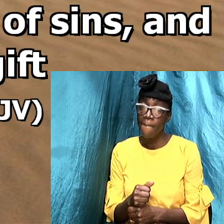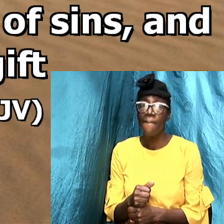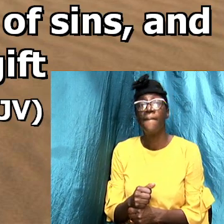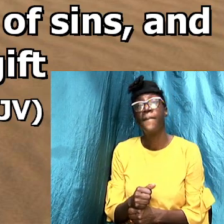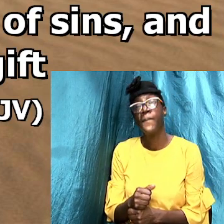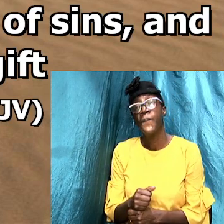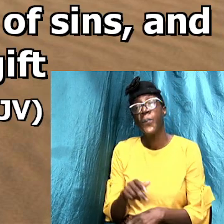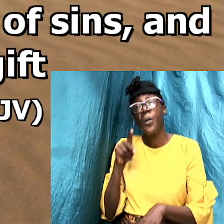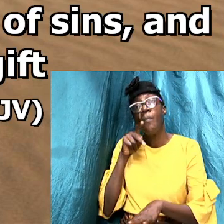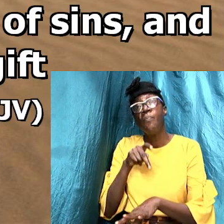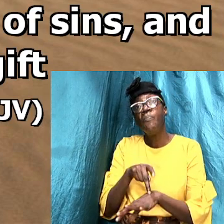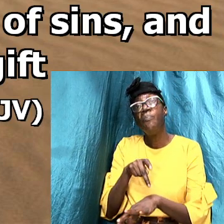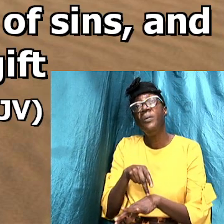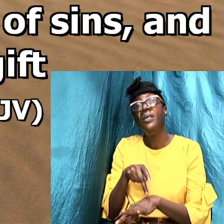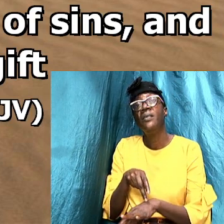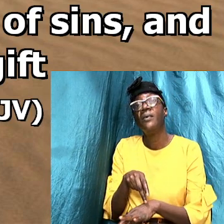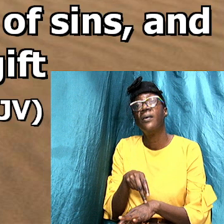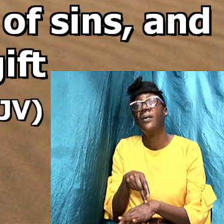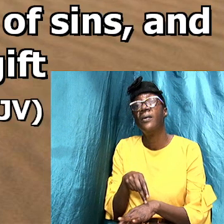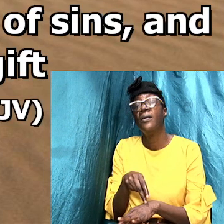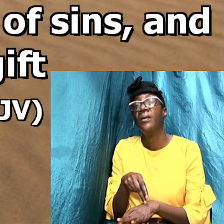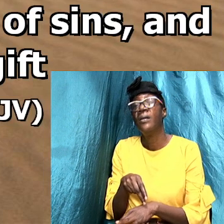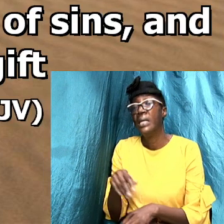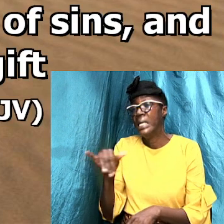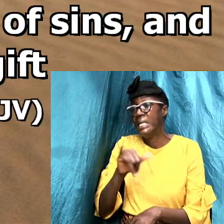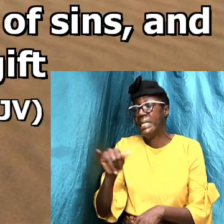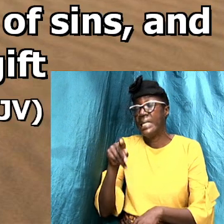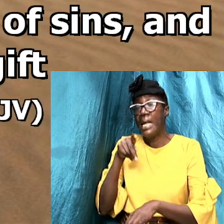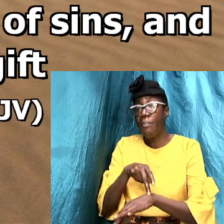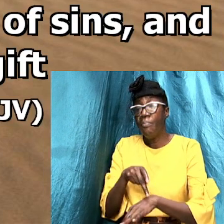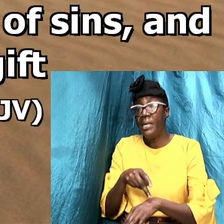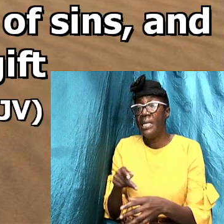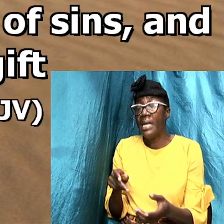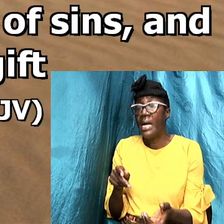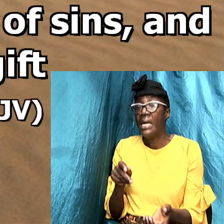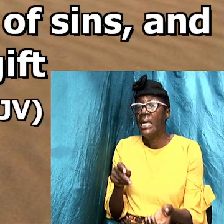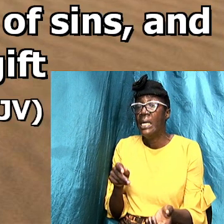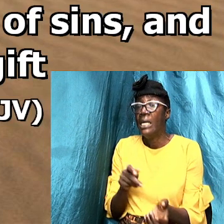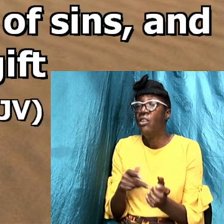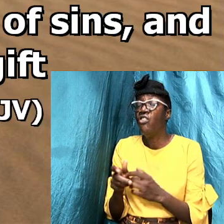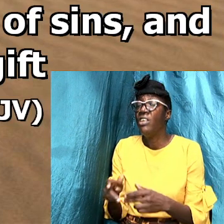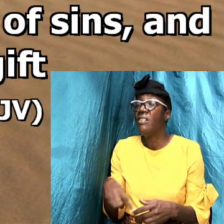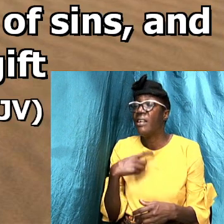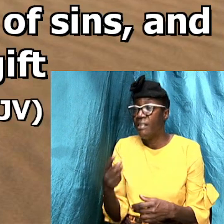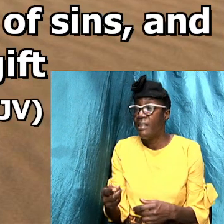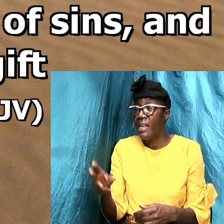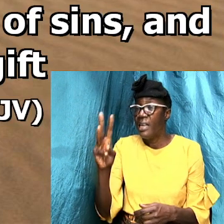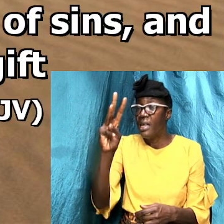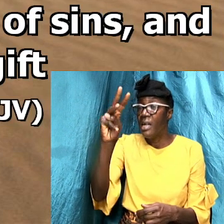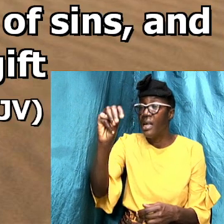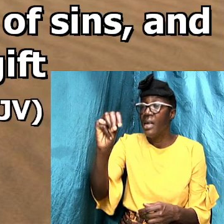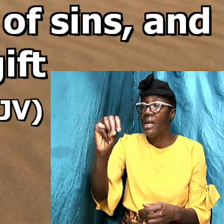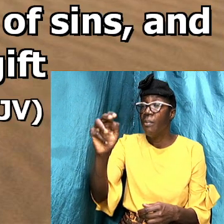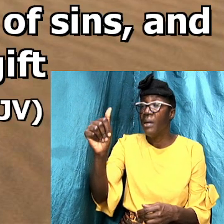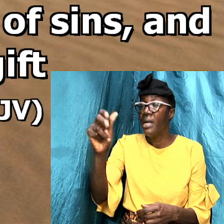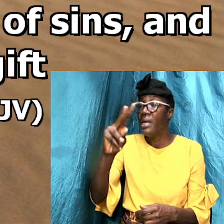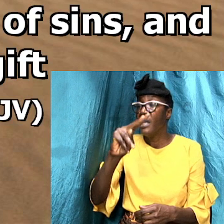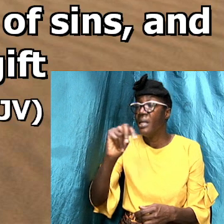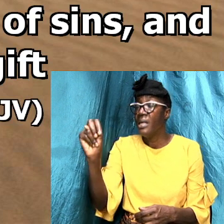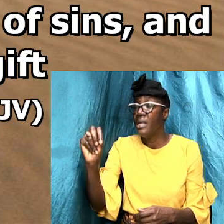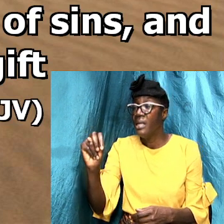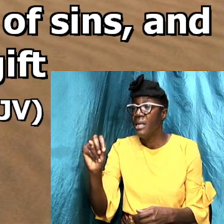so Peter the same Peter that Jesus commanded in Matthew 28 verse 19